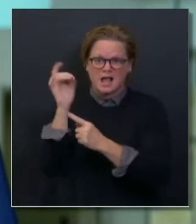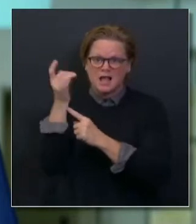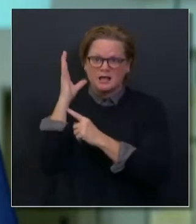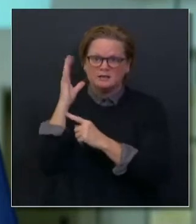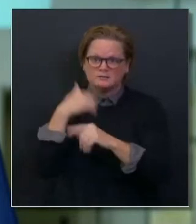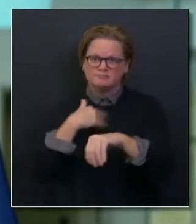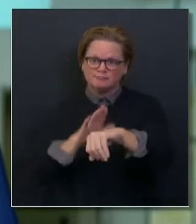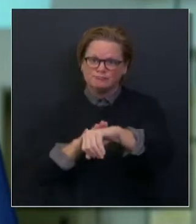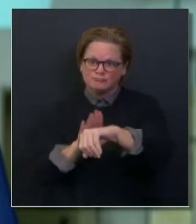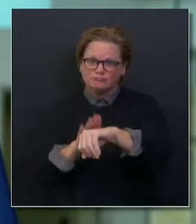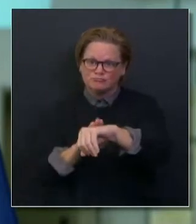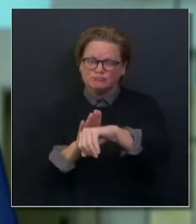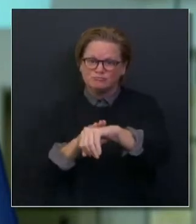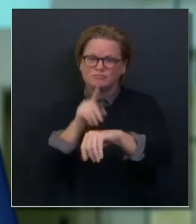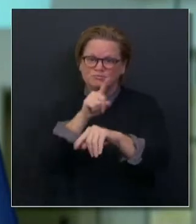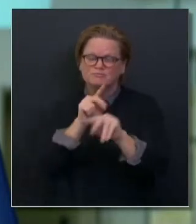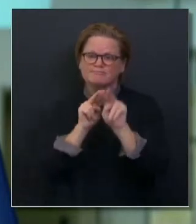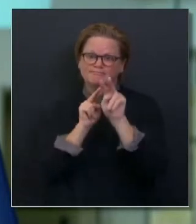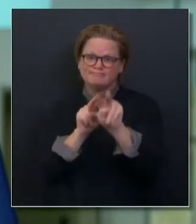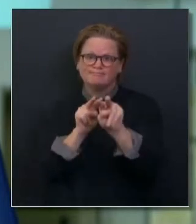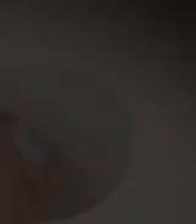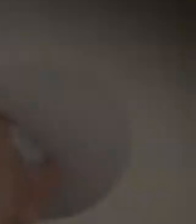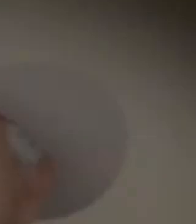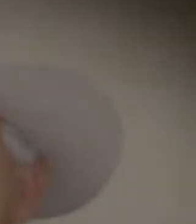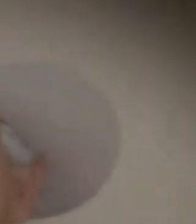you'll take a look at this PSA we're putting up.